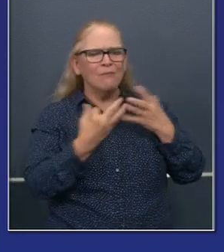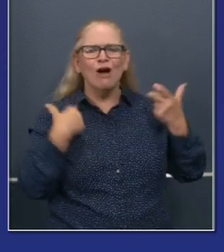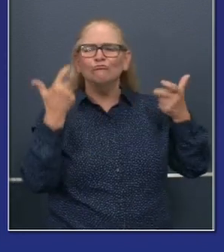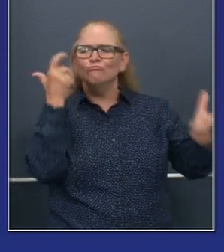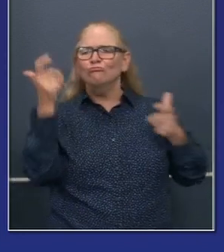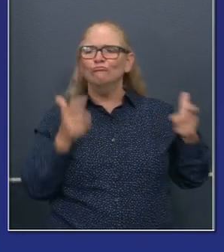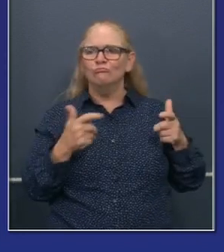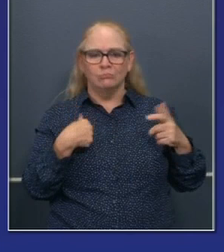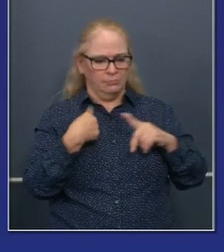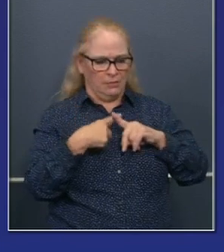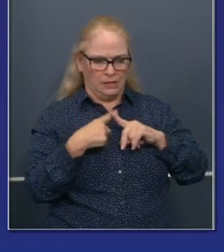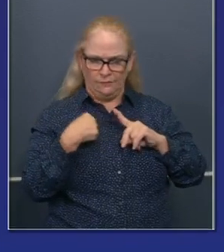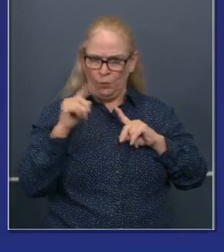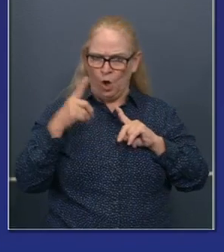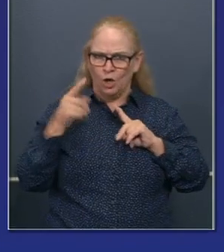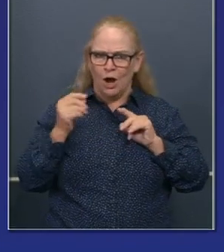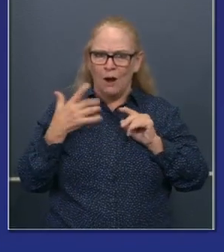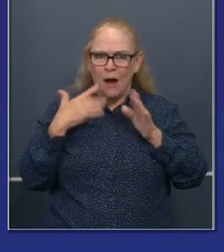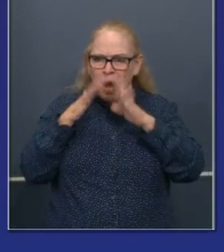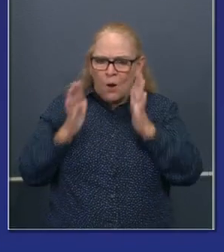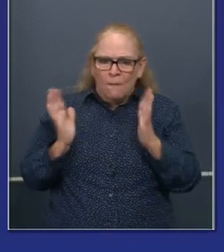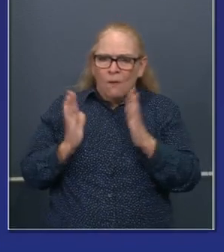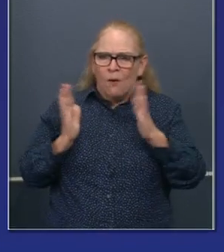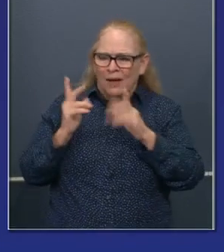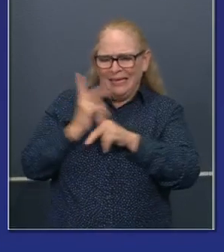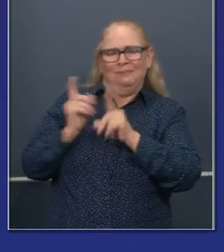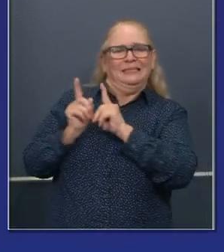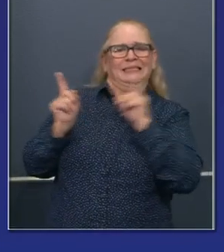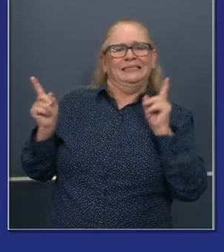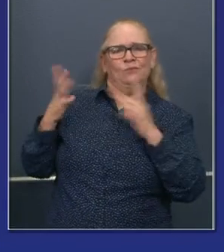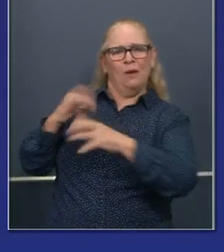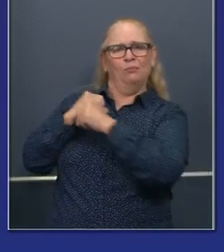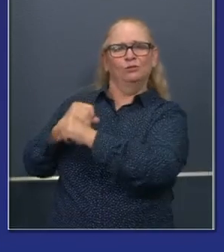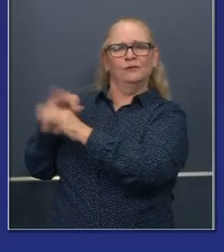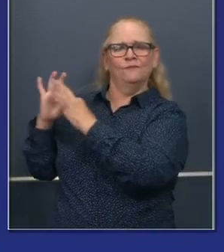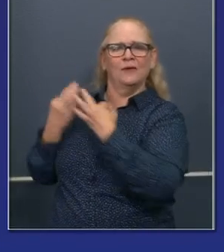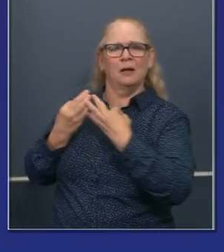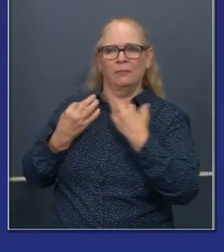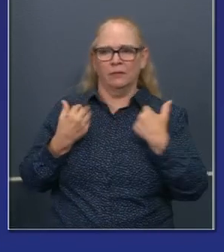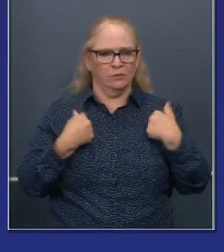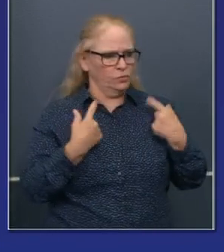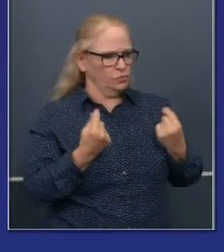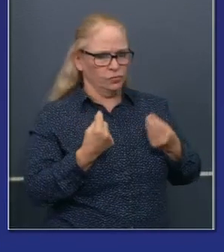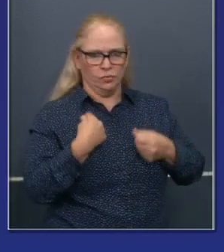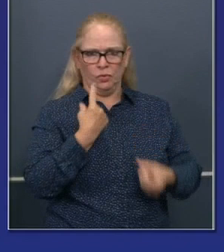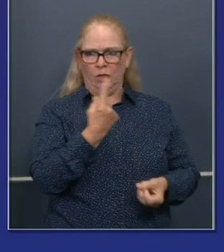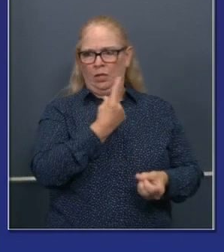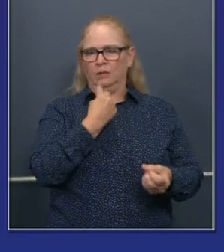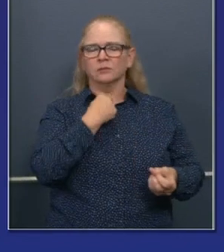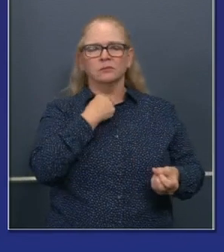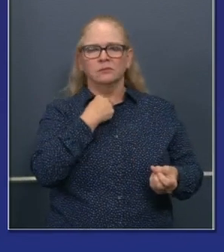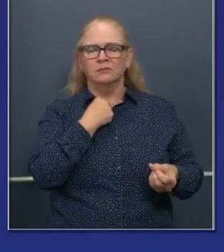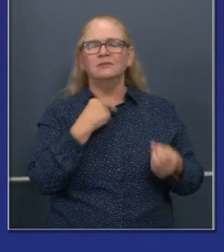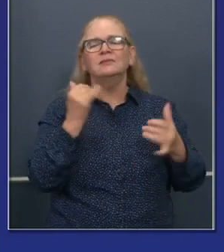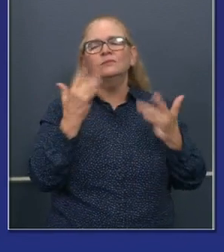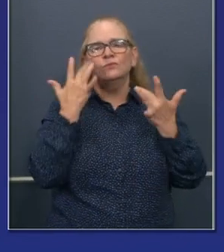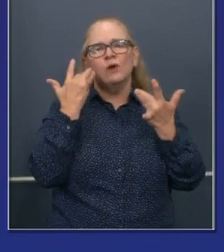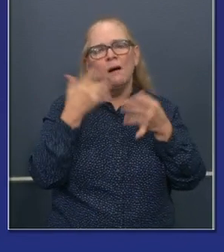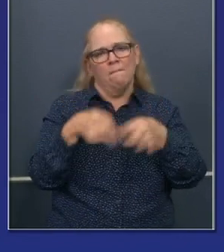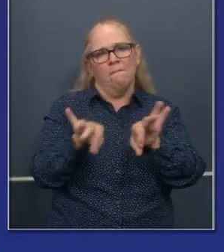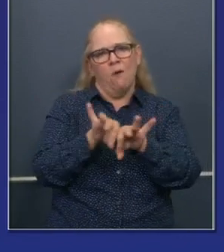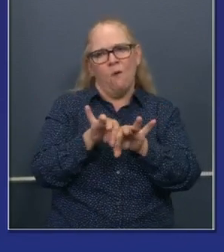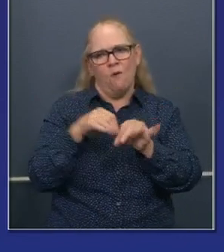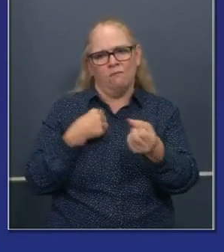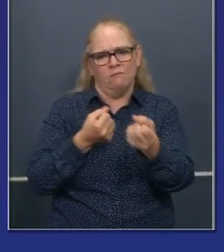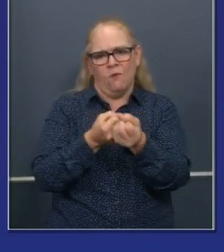home. Uh, you need protections. And that's why workers protections are foundational family lead paid sick leave workers comp.